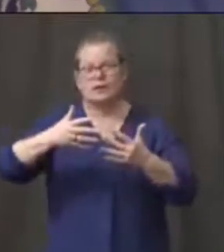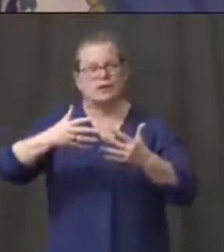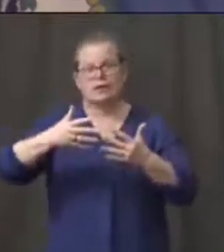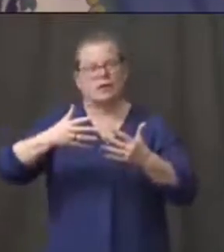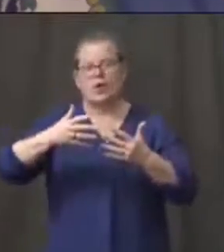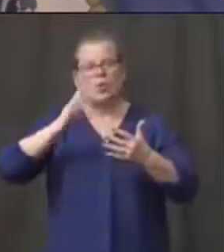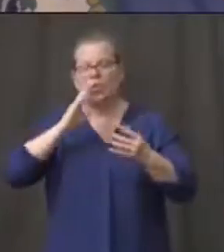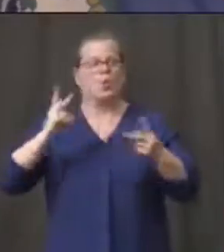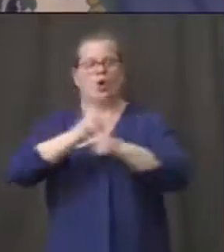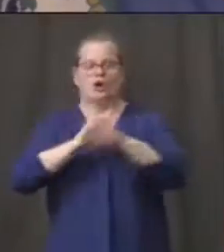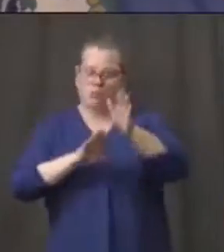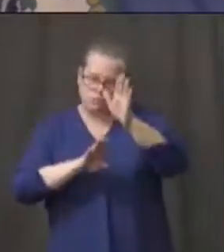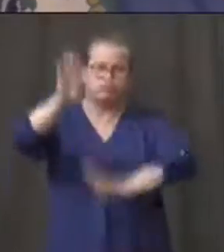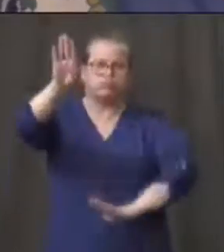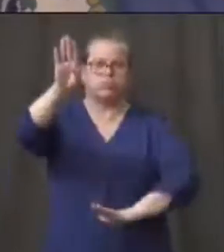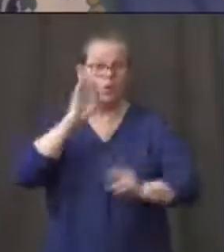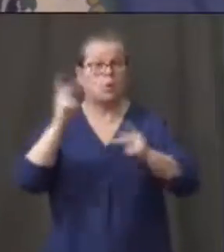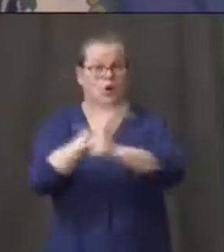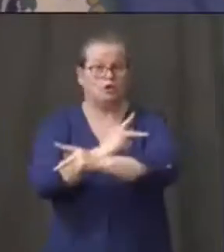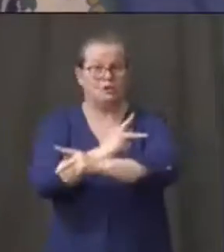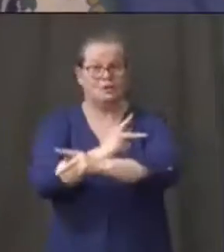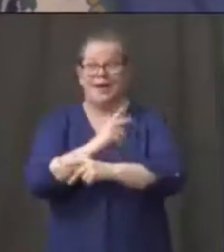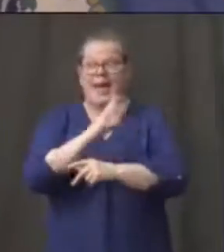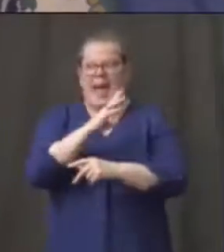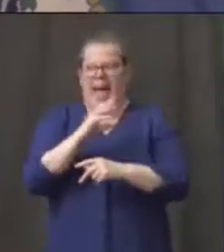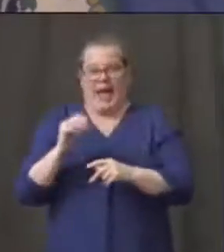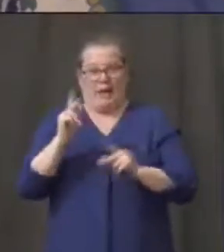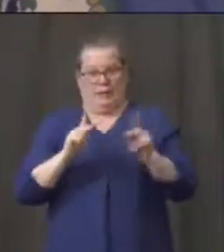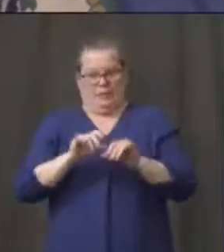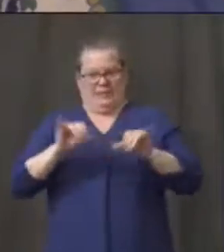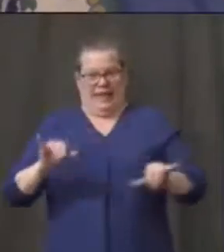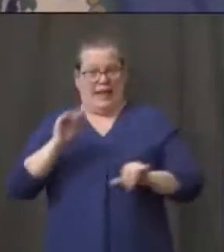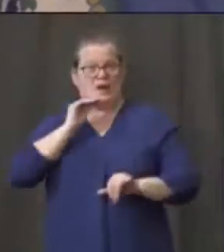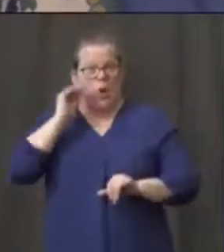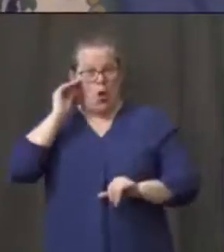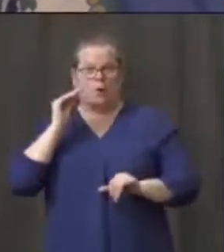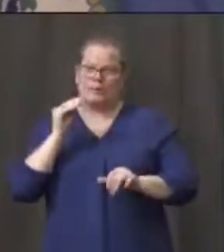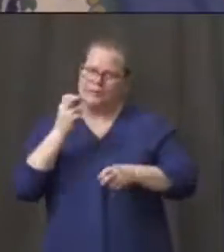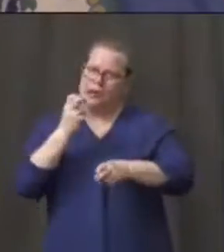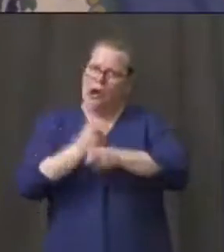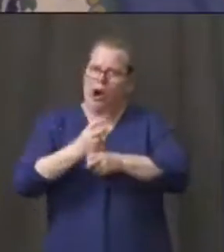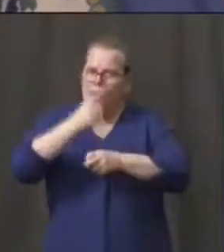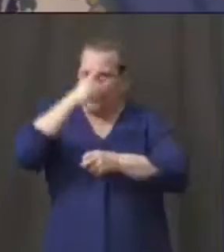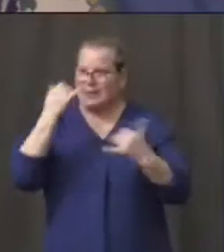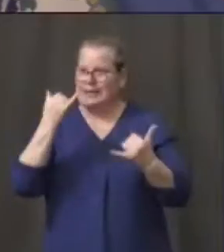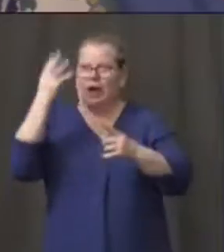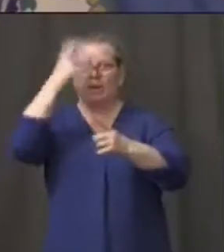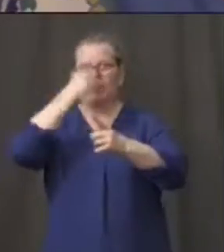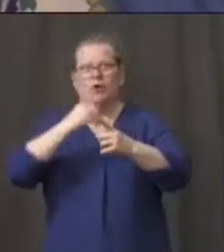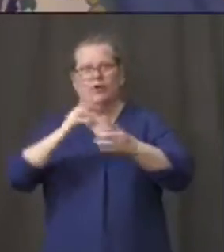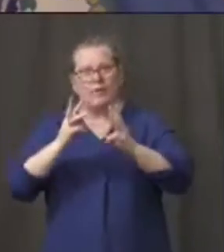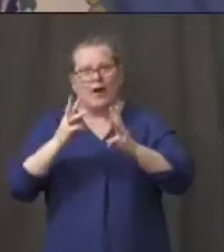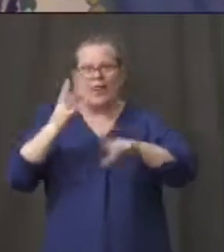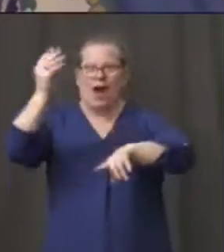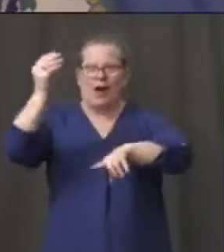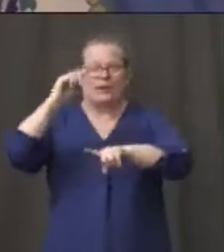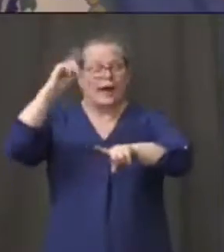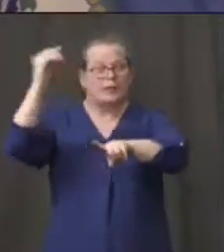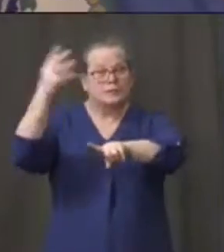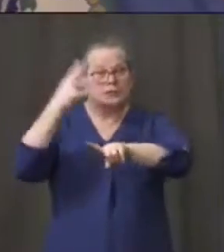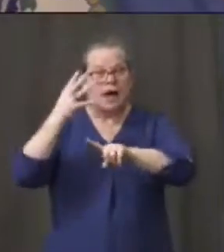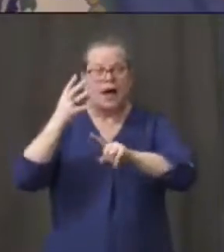tougher to be disciplined out there. It's getting warmer and warmer out there. People are getting cabin fever. They've been at home for an awful long time. I hear that wherever I go.